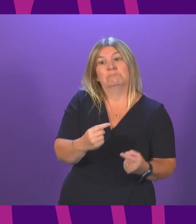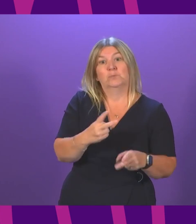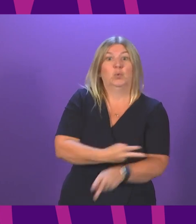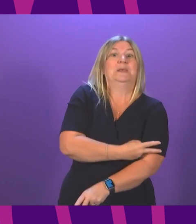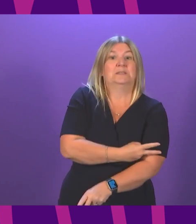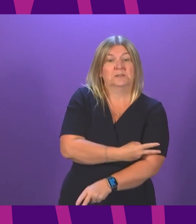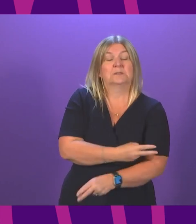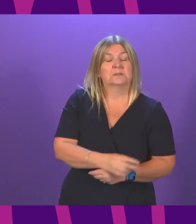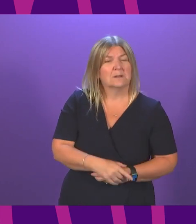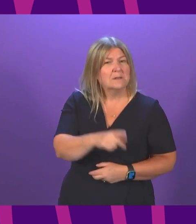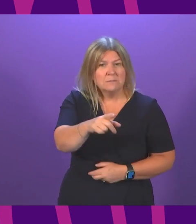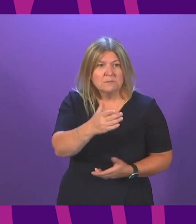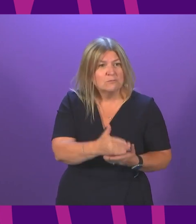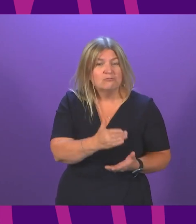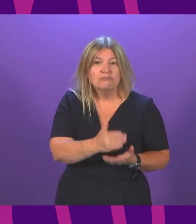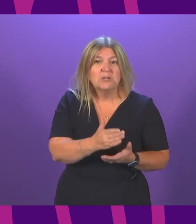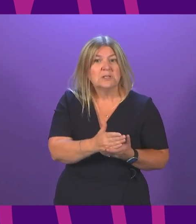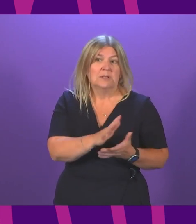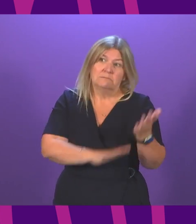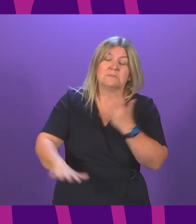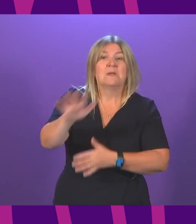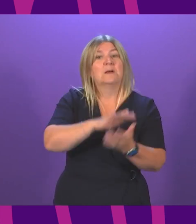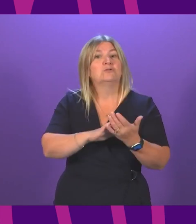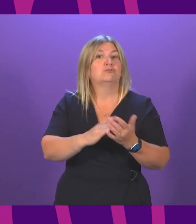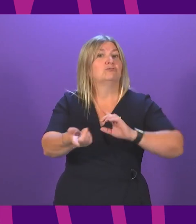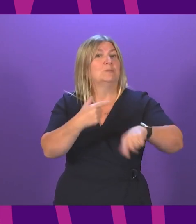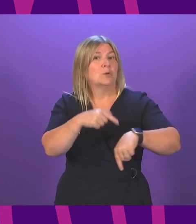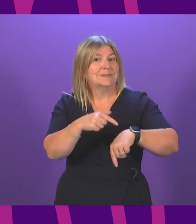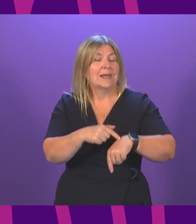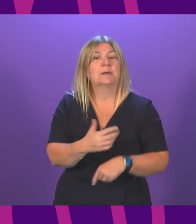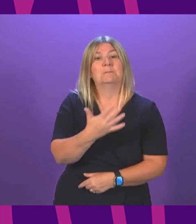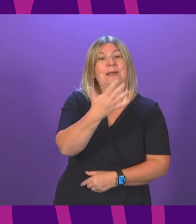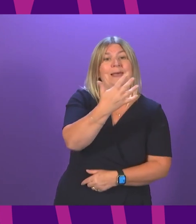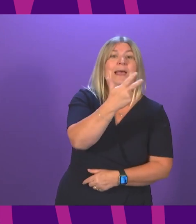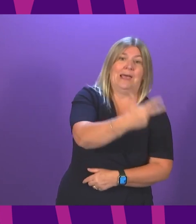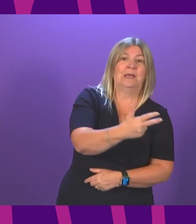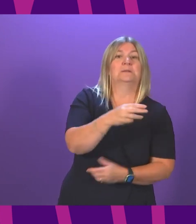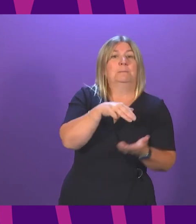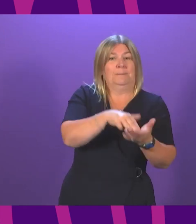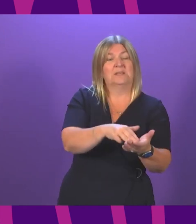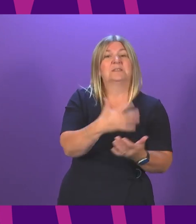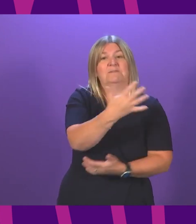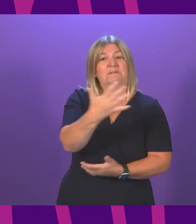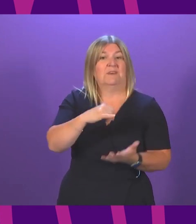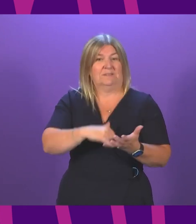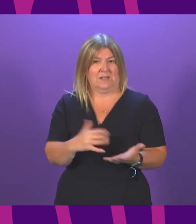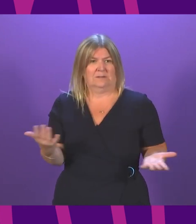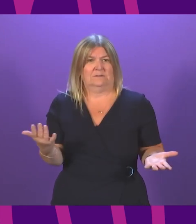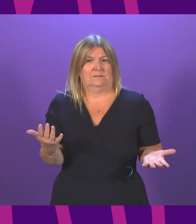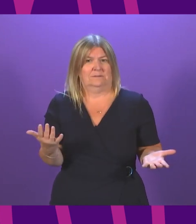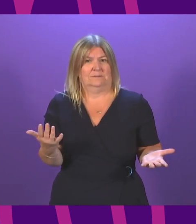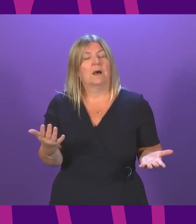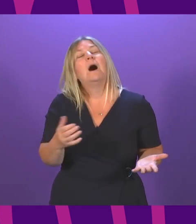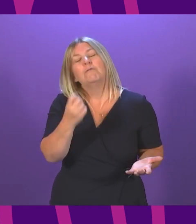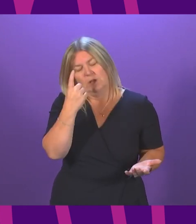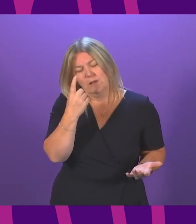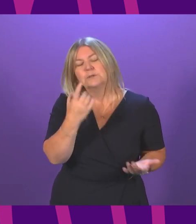calls, the median national response time was 8 minutes 55 seconds. So I recognise that there will be people waiting